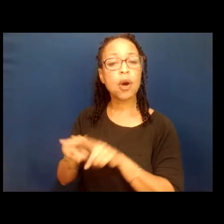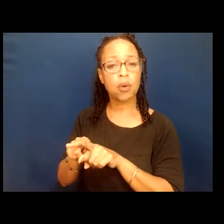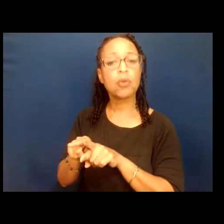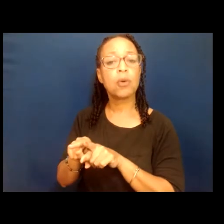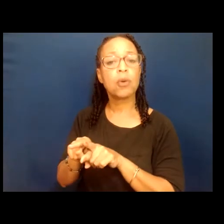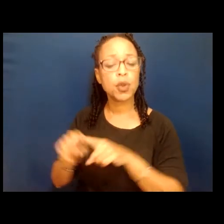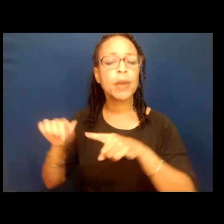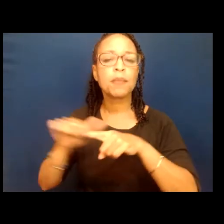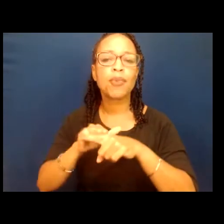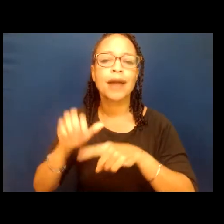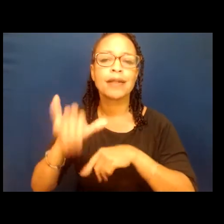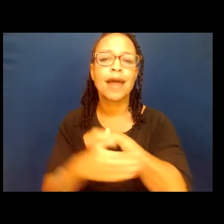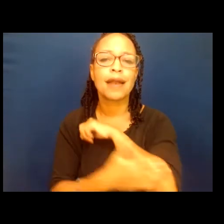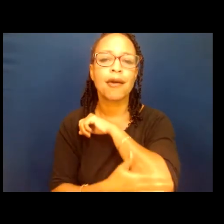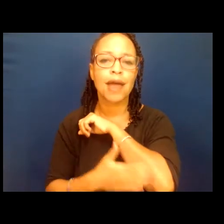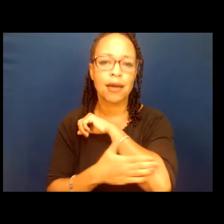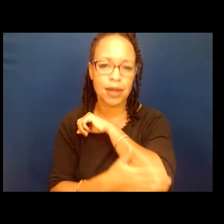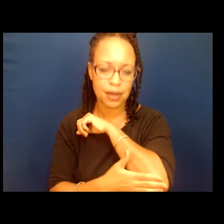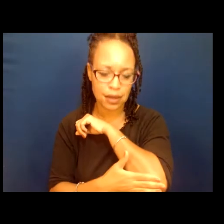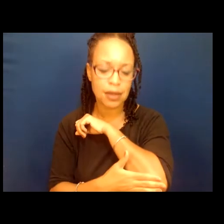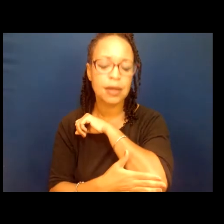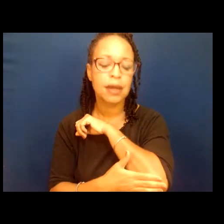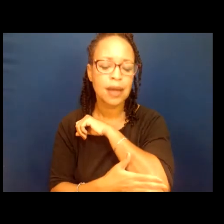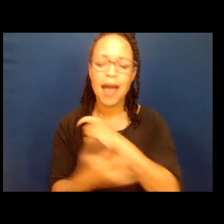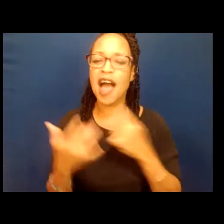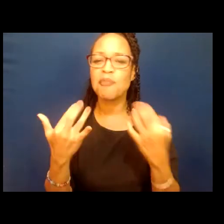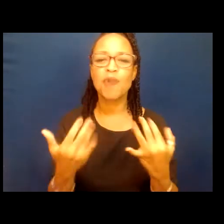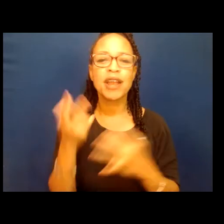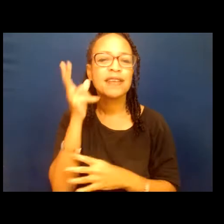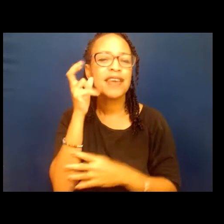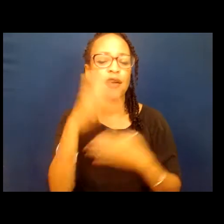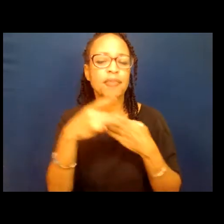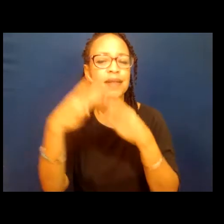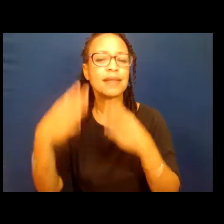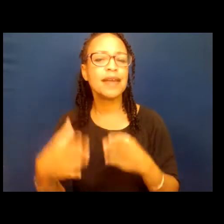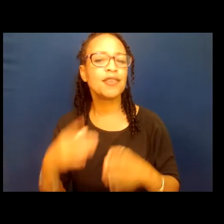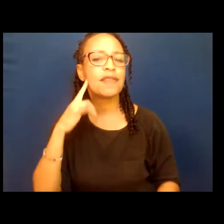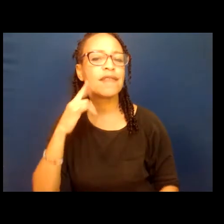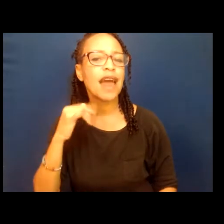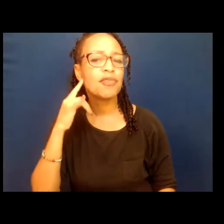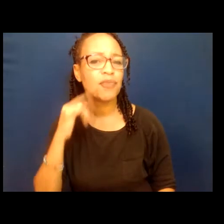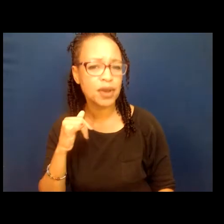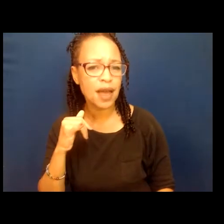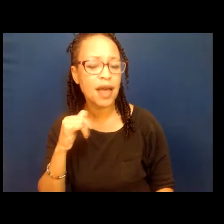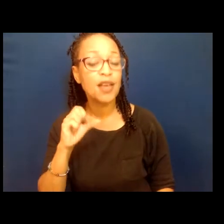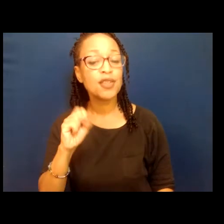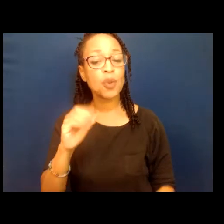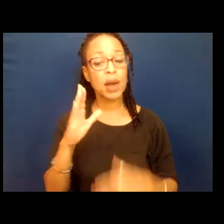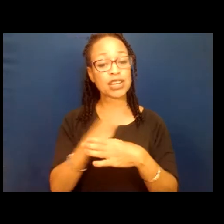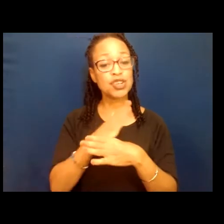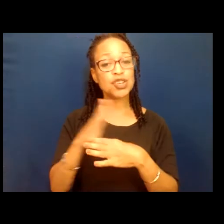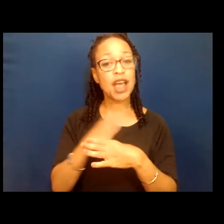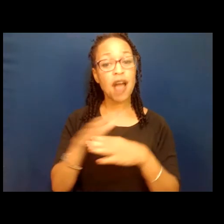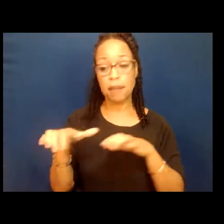yo espero escuchar a los líderes de California, a presentar a cada persona, voy a hacerlo yo ahorita, para tener